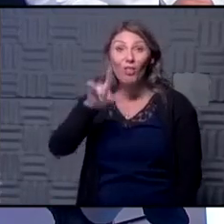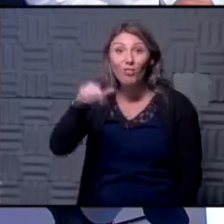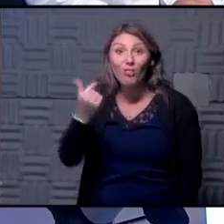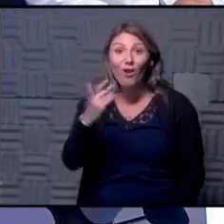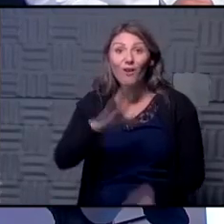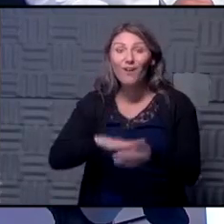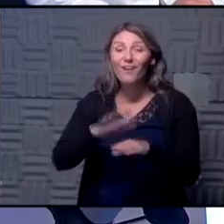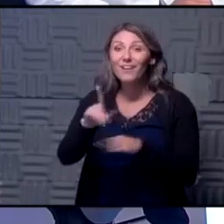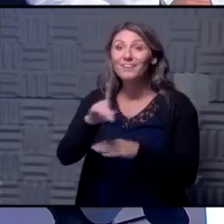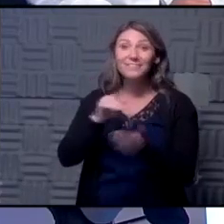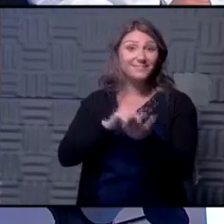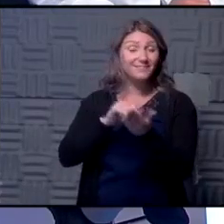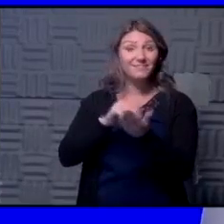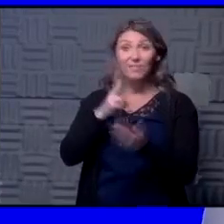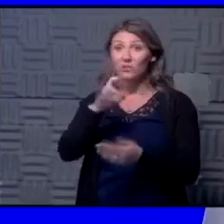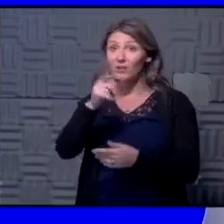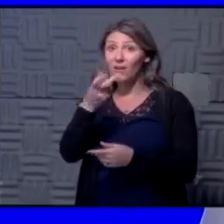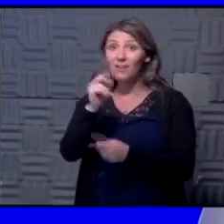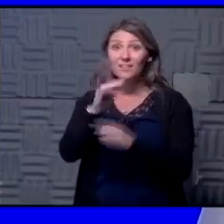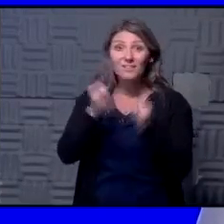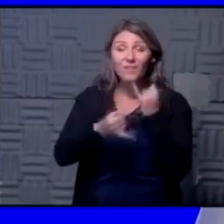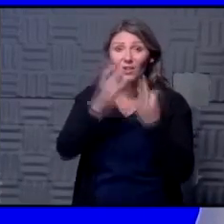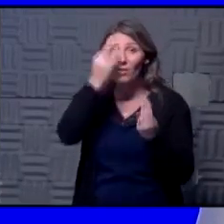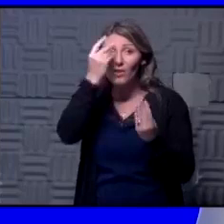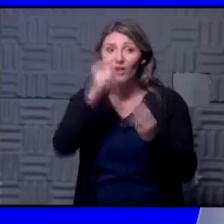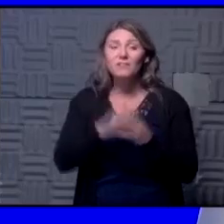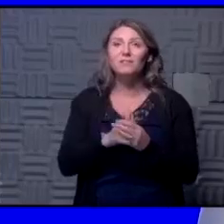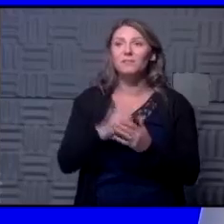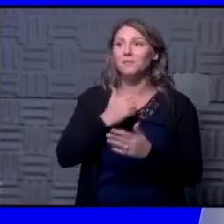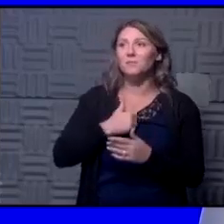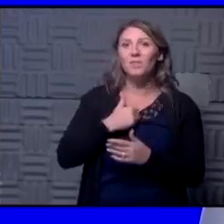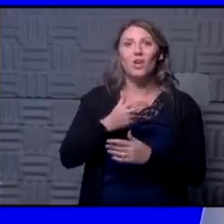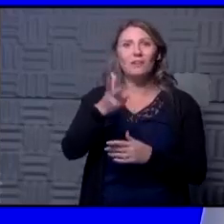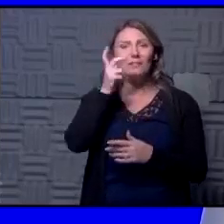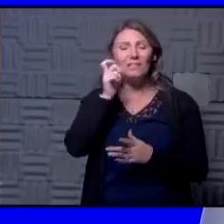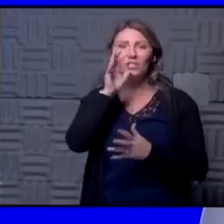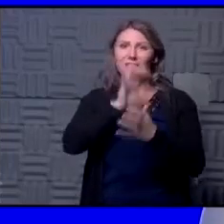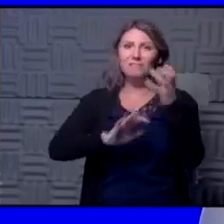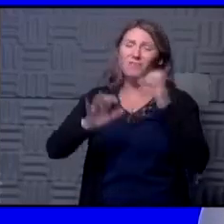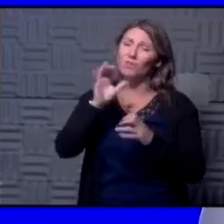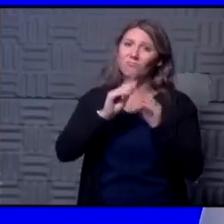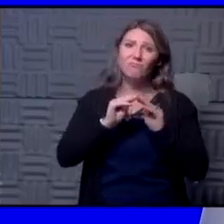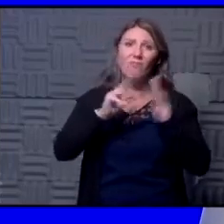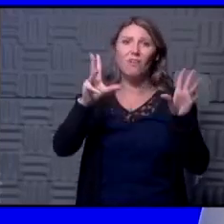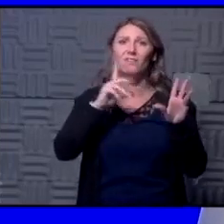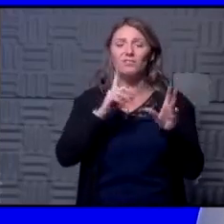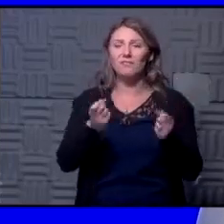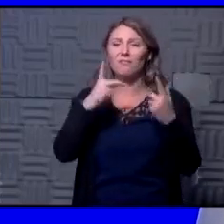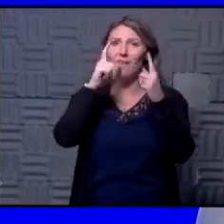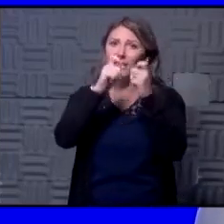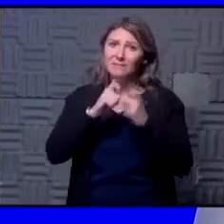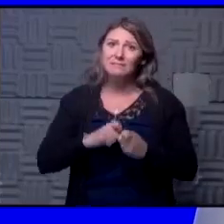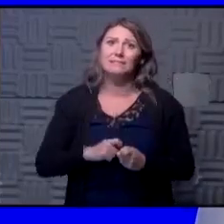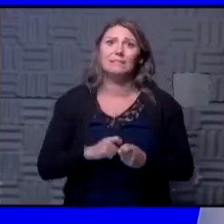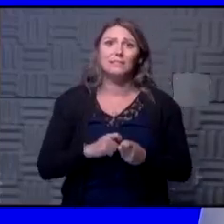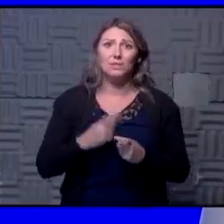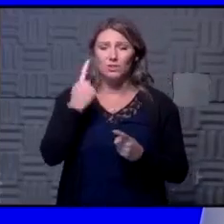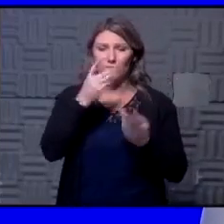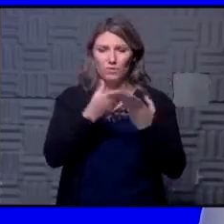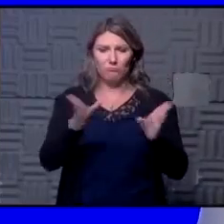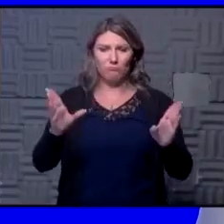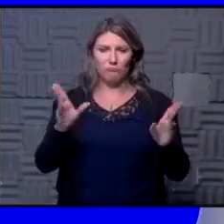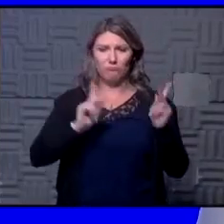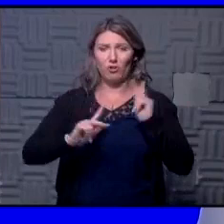pledge dr hawkinson final thoughts yeah i'm sorry to to hear that it is confusing obviously there are a lot of details here for the general